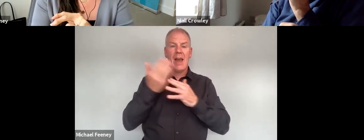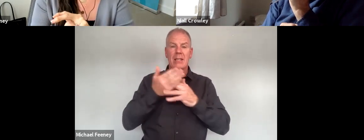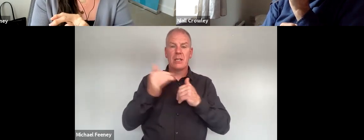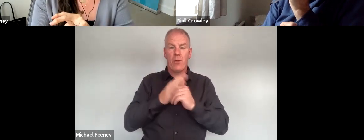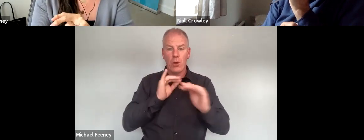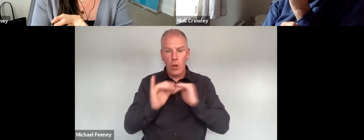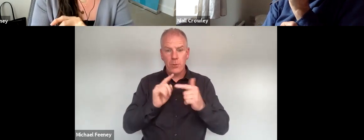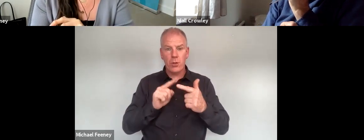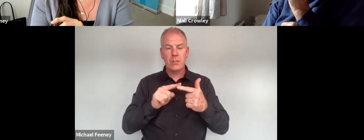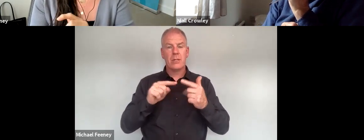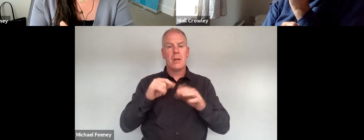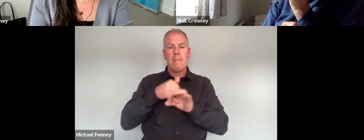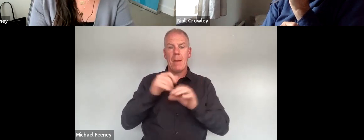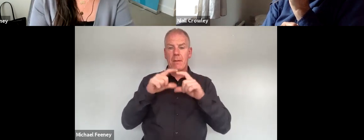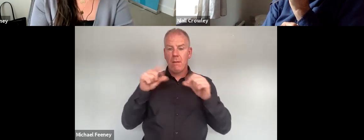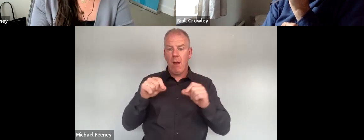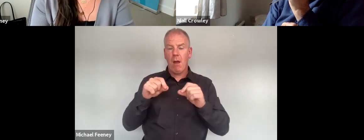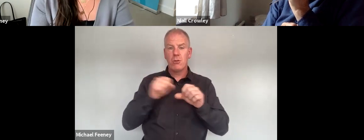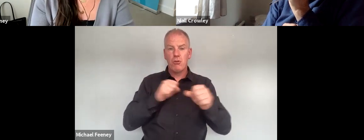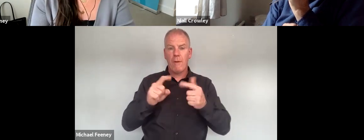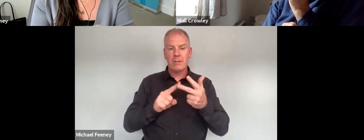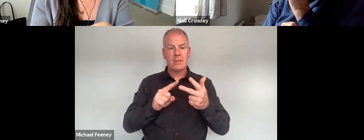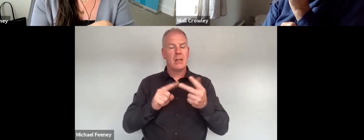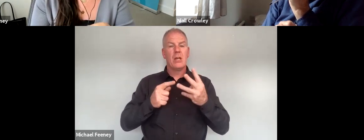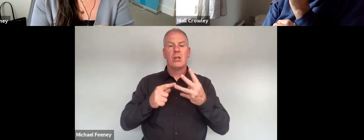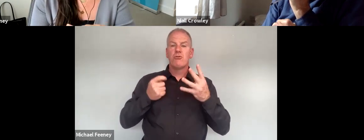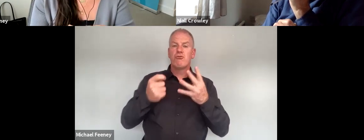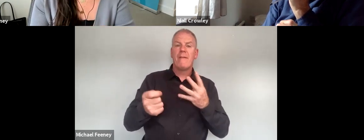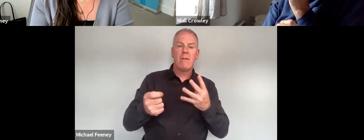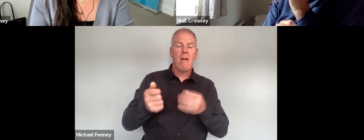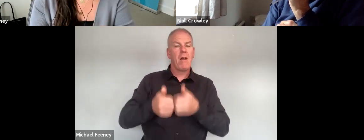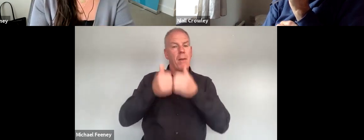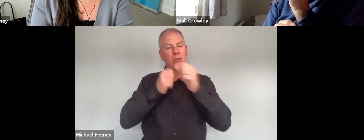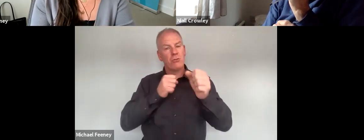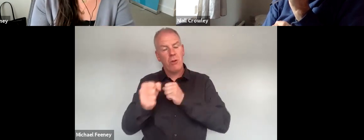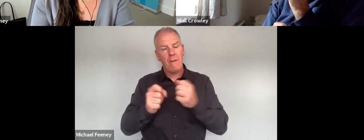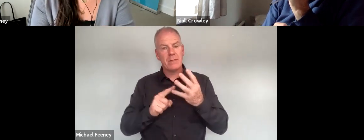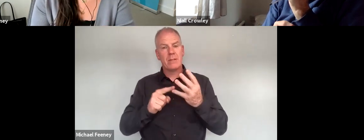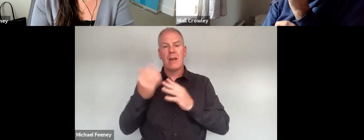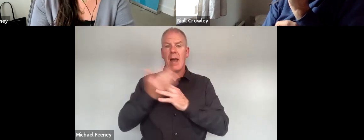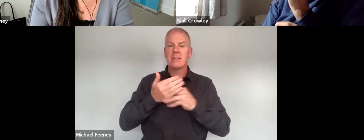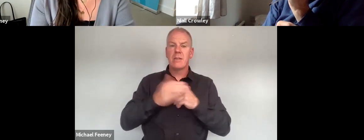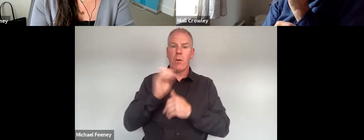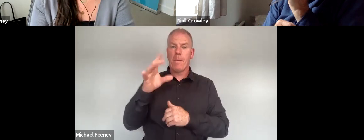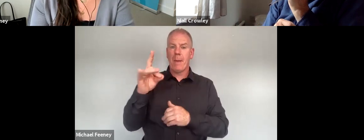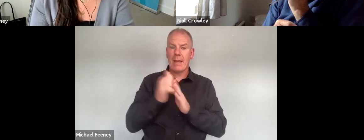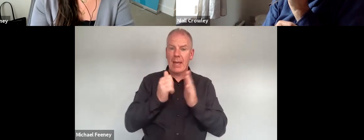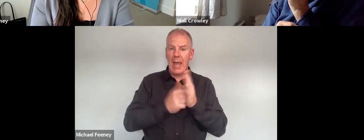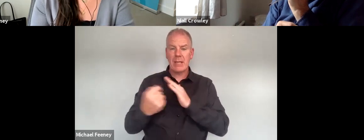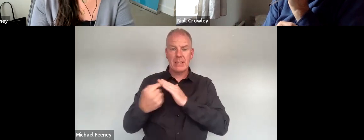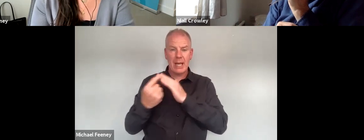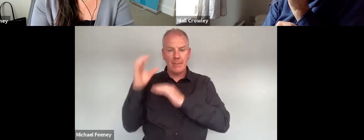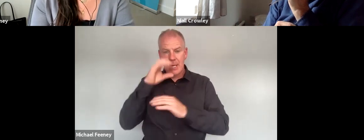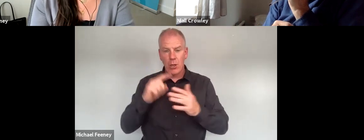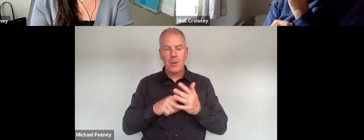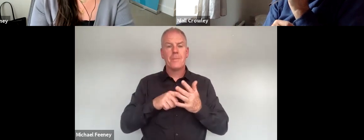accessing medical card services traveller accommodation services by local authorities access to bank accounts for asylum seekers the supervision of